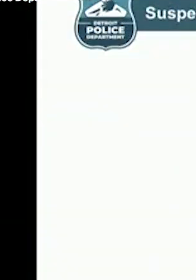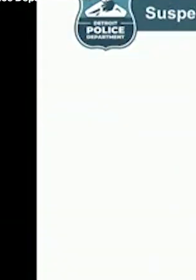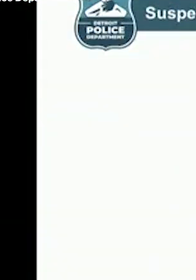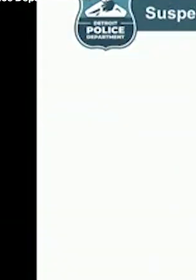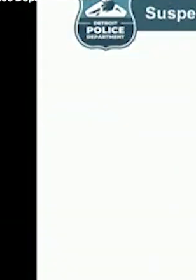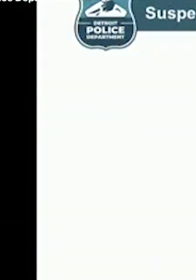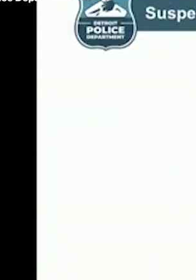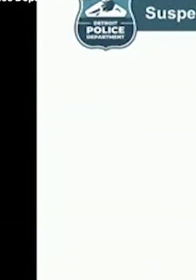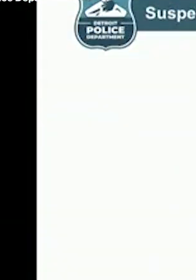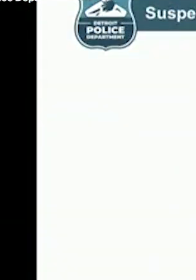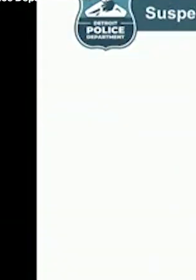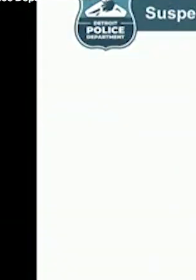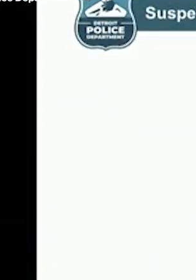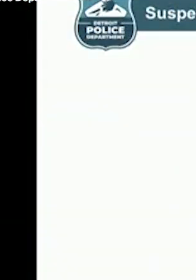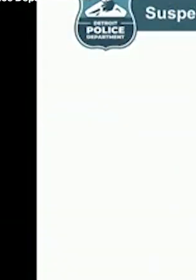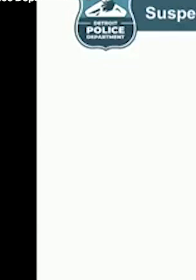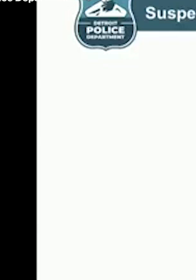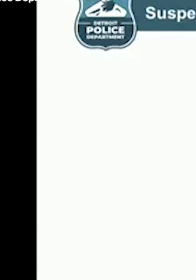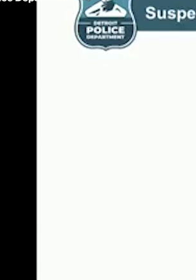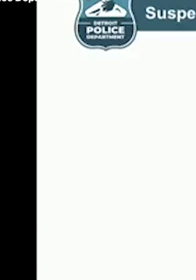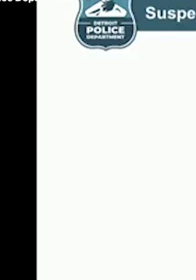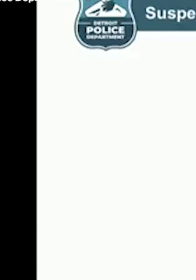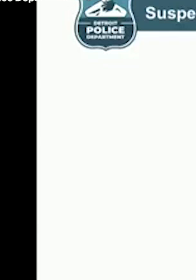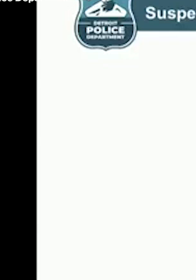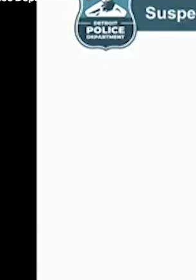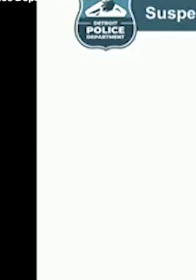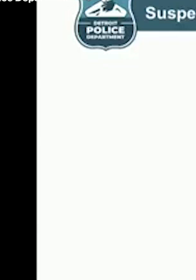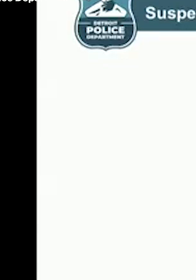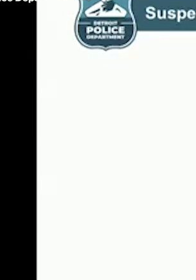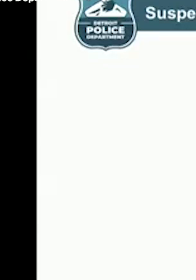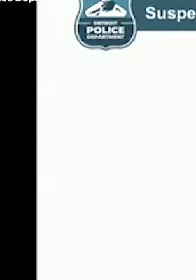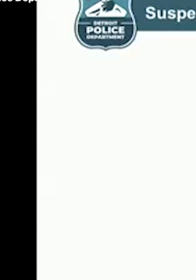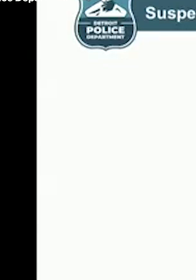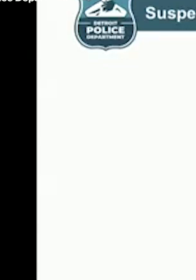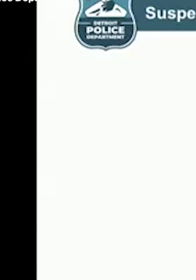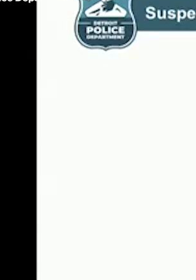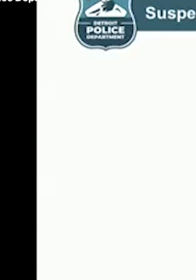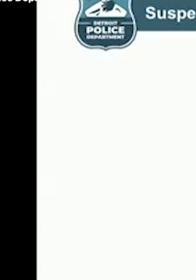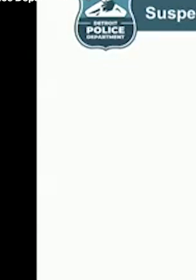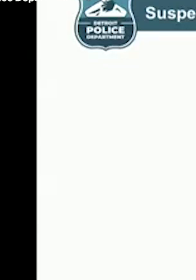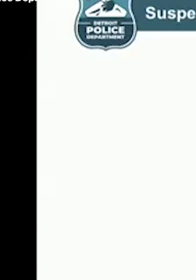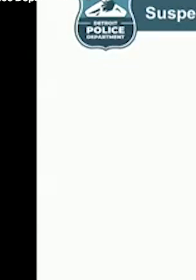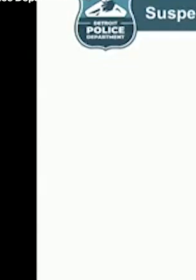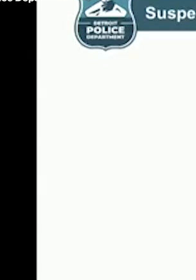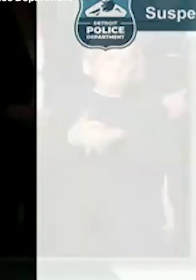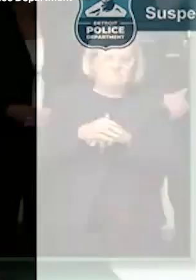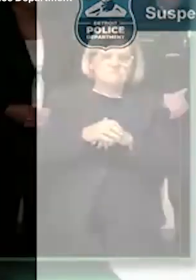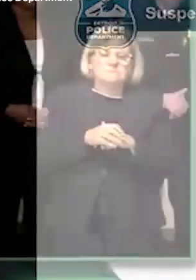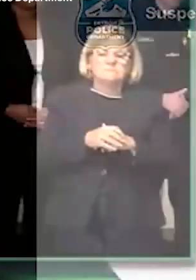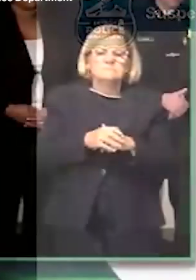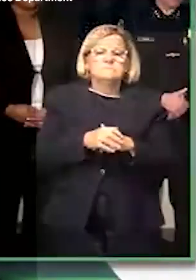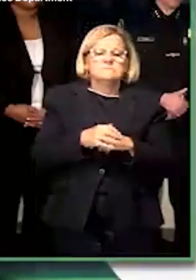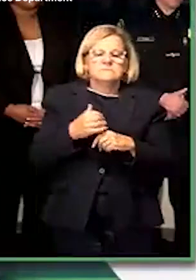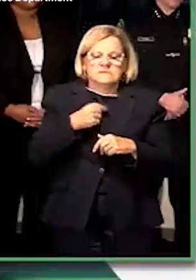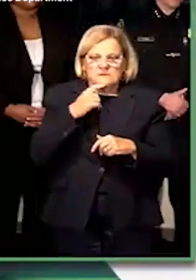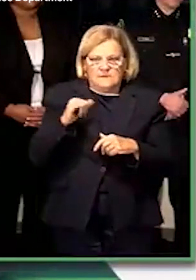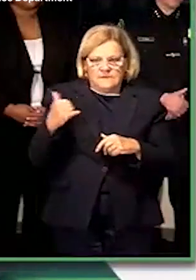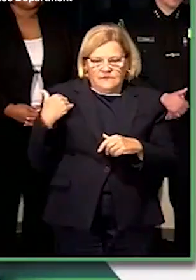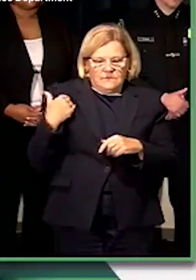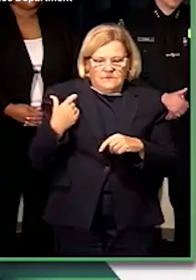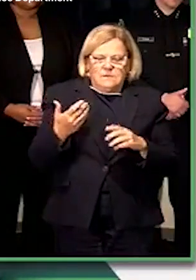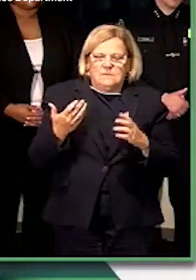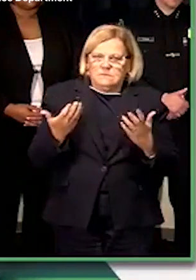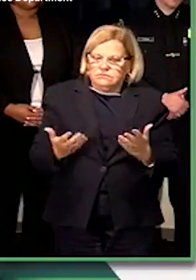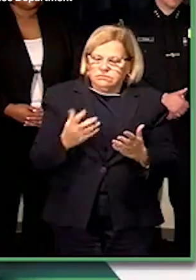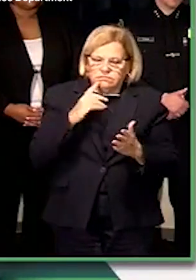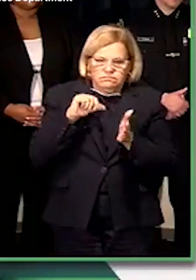County Prosecutor's Office for their review and hopefully their charges. I've said this before and I cannot